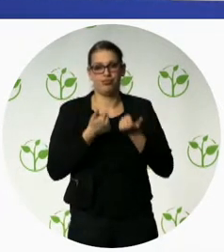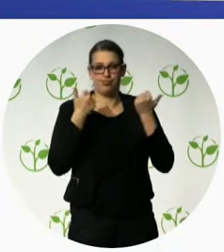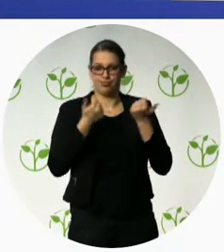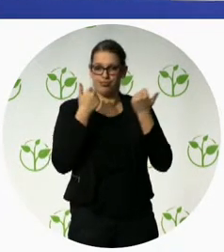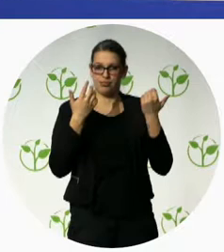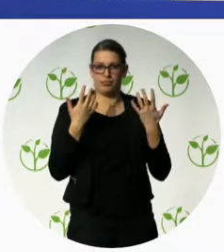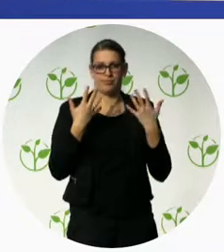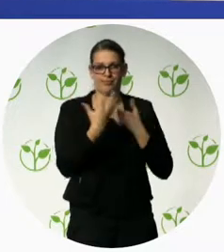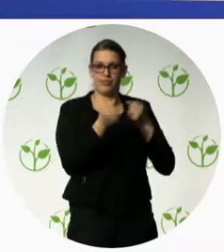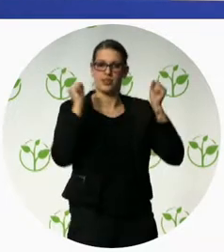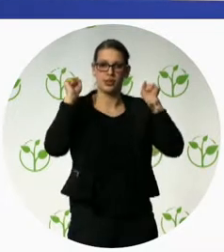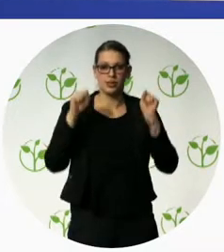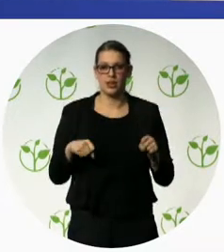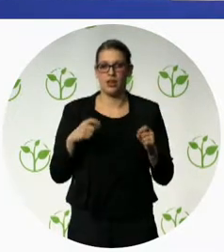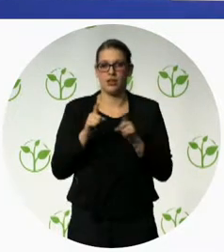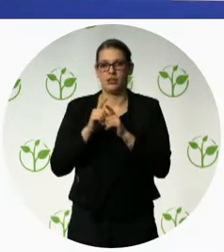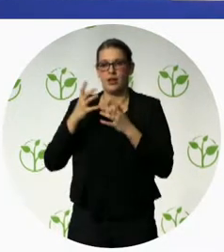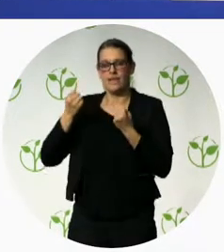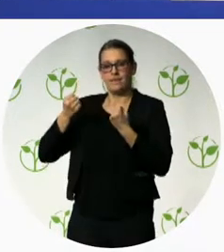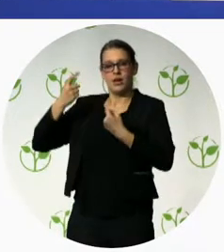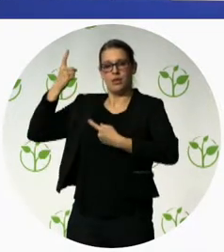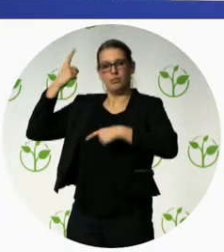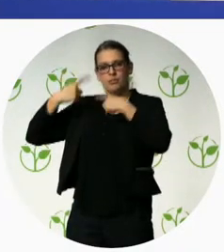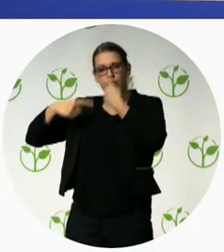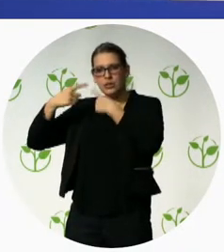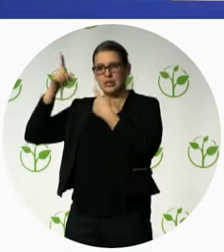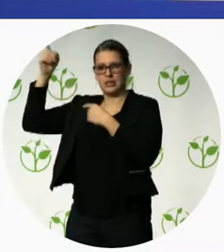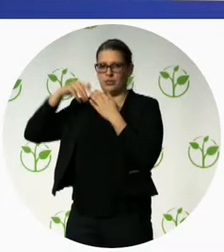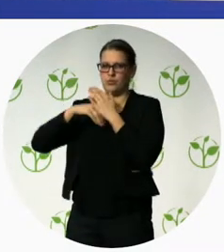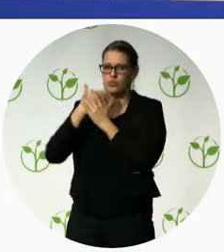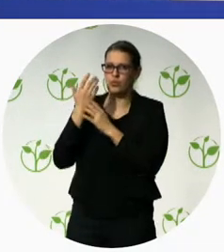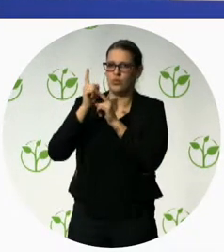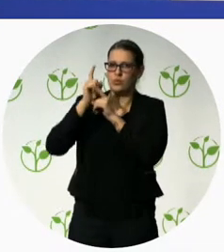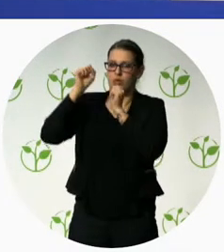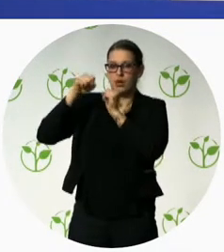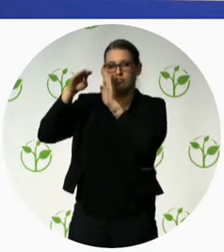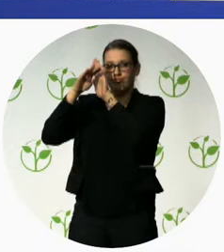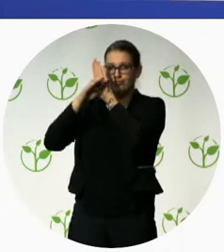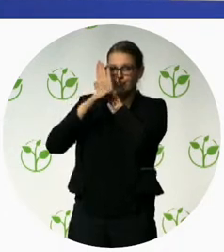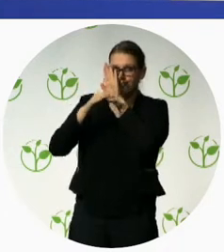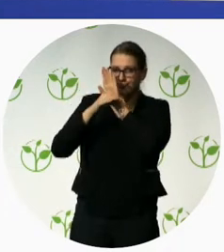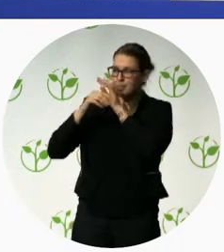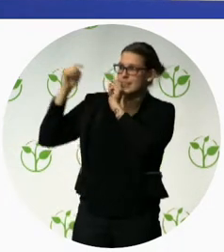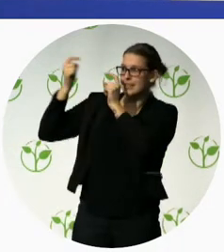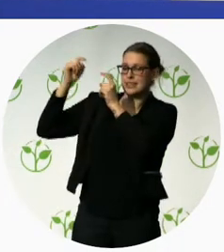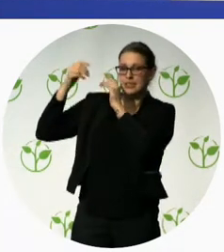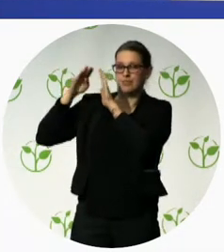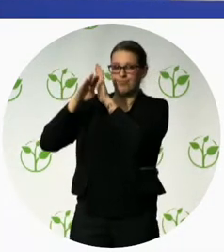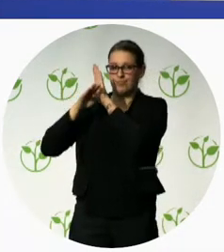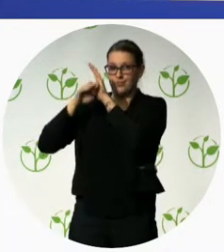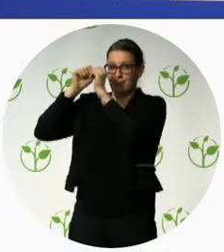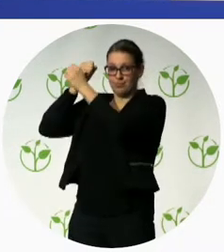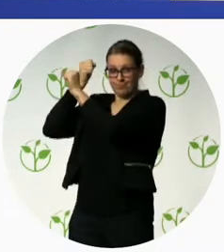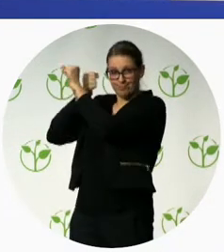the issue forward and to bring about change because in the platform well movability tries to